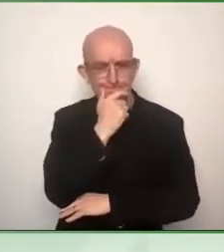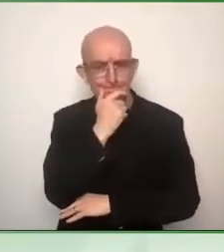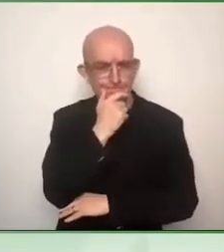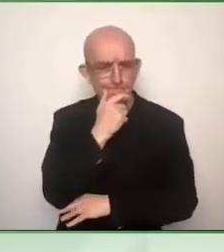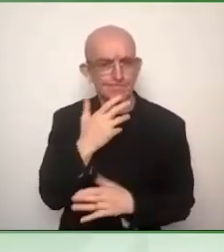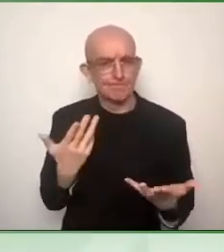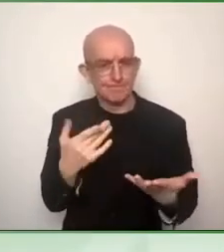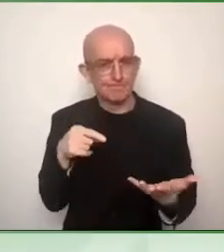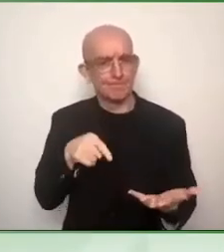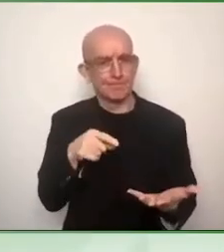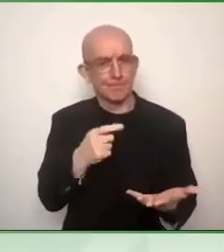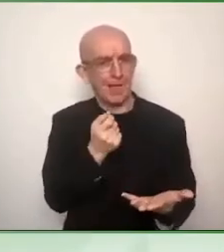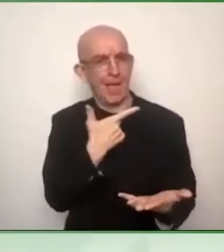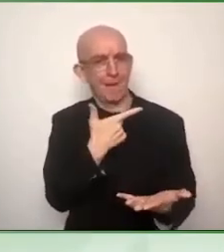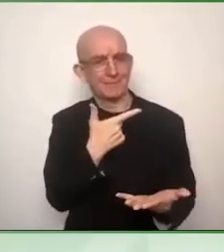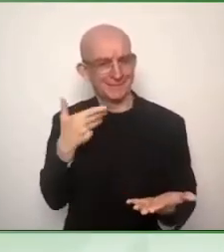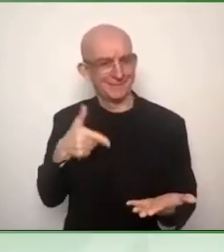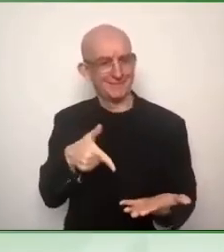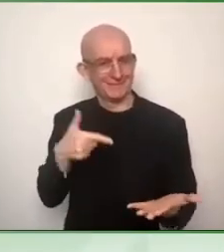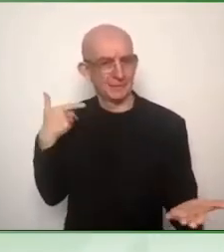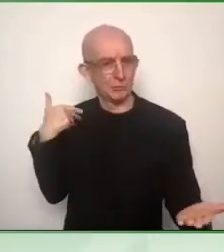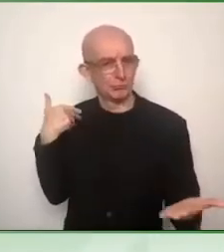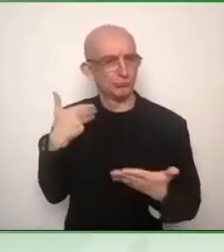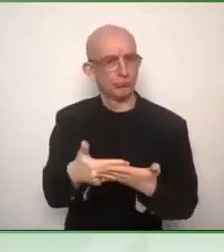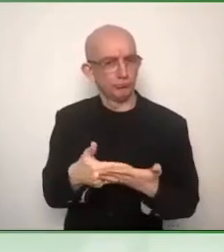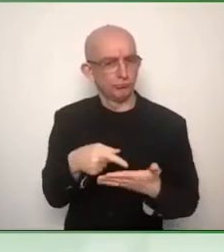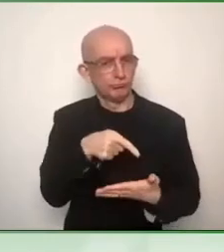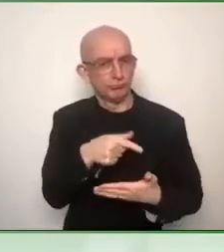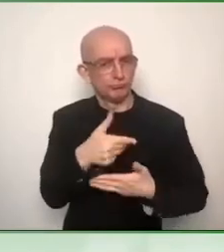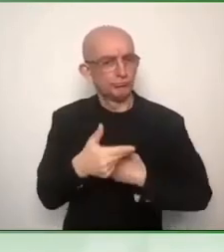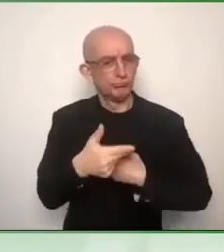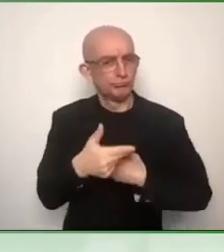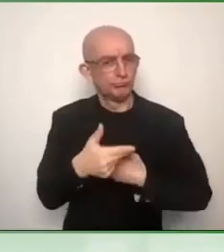that are urgently needed as technology evolves.